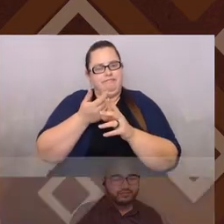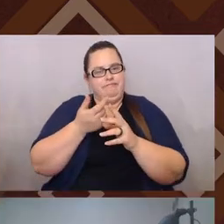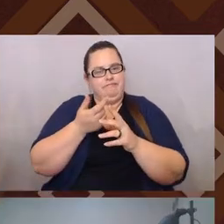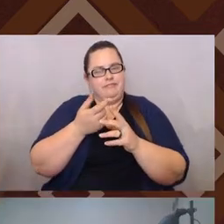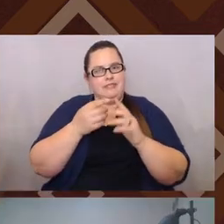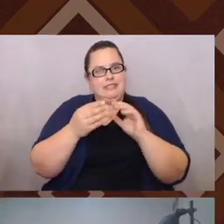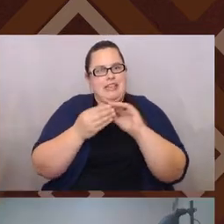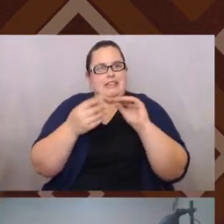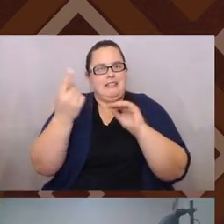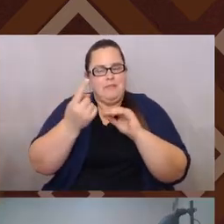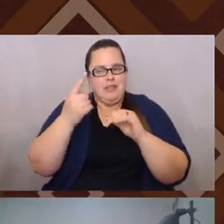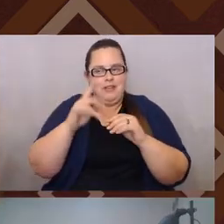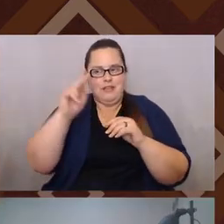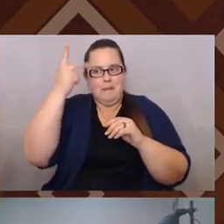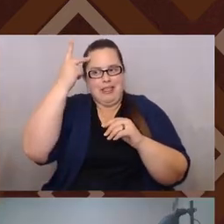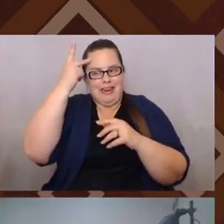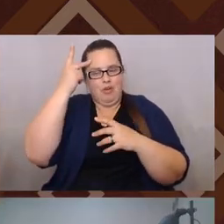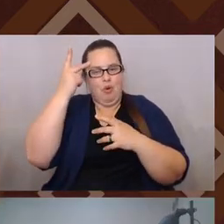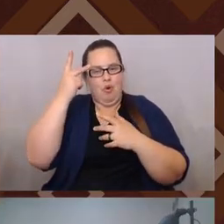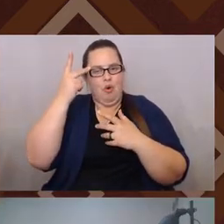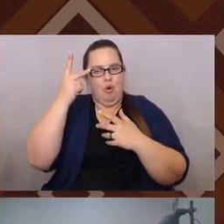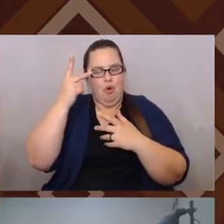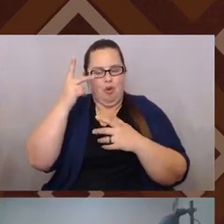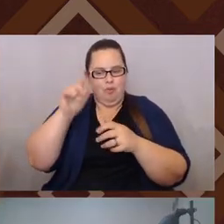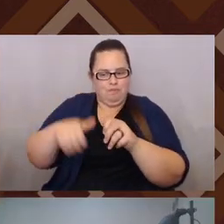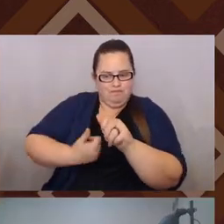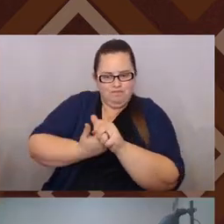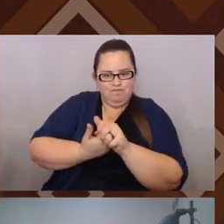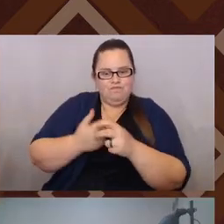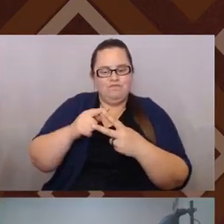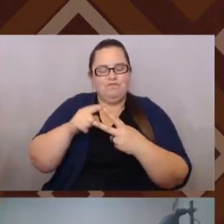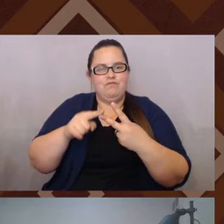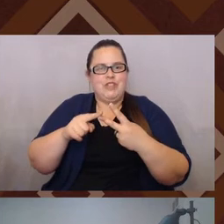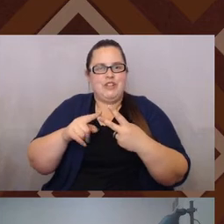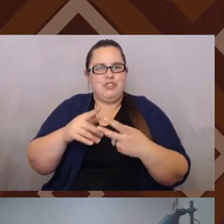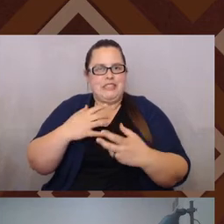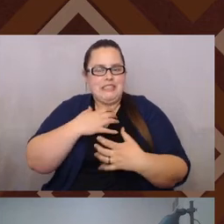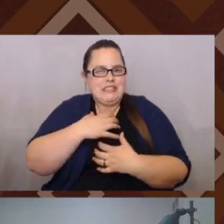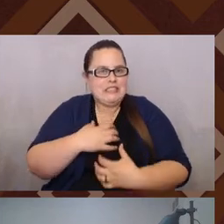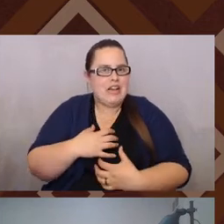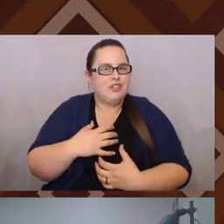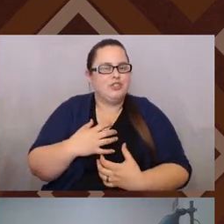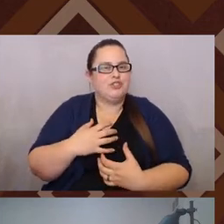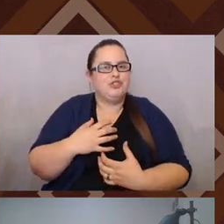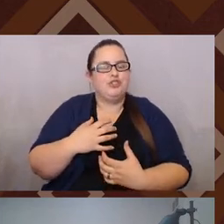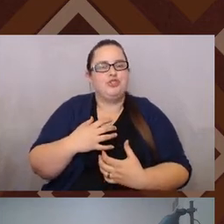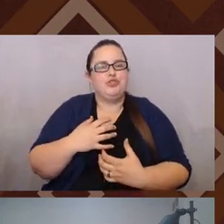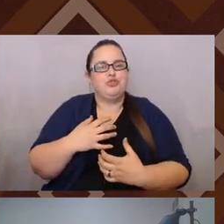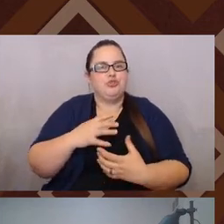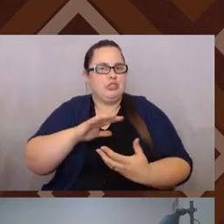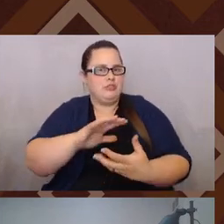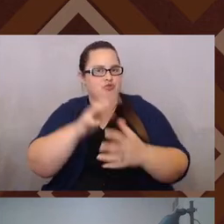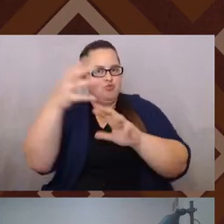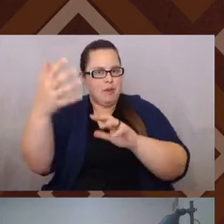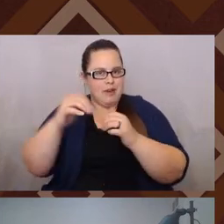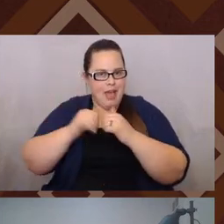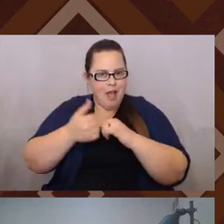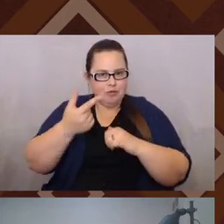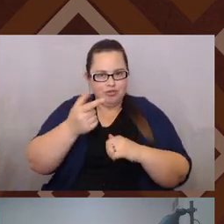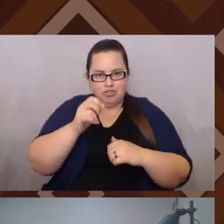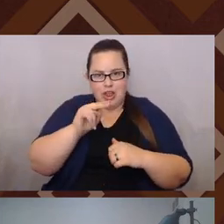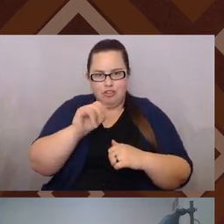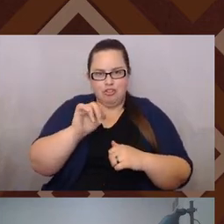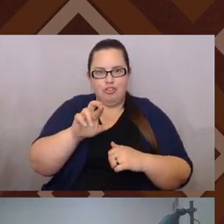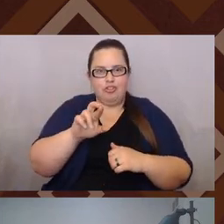a political implication. There is a desire to disrupt. Right. How gender has been